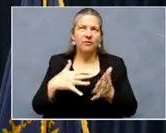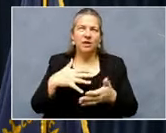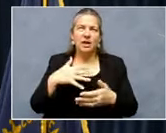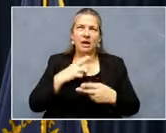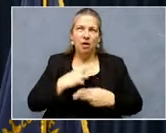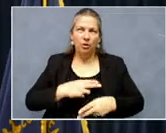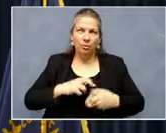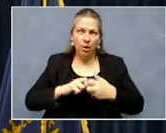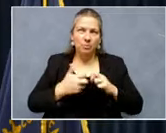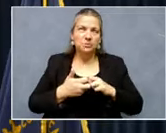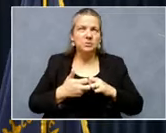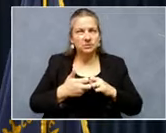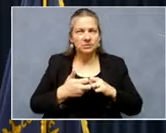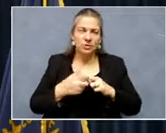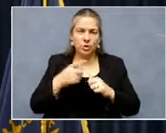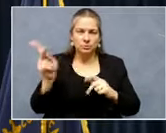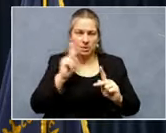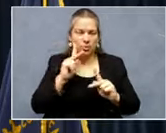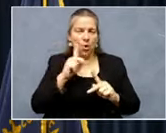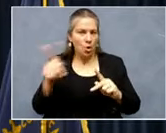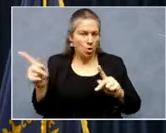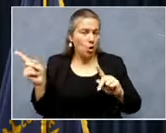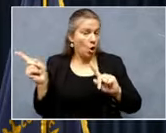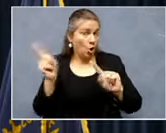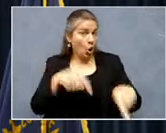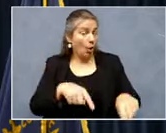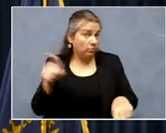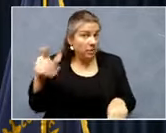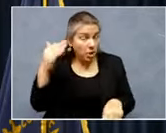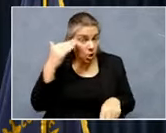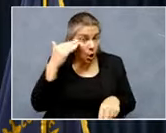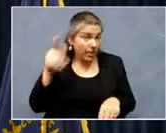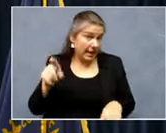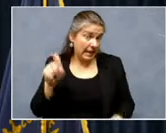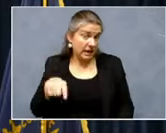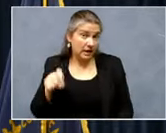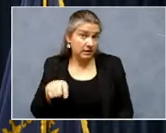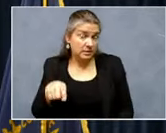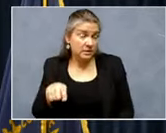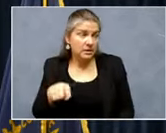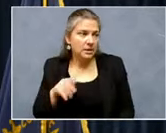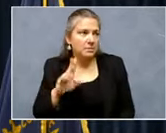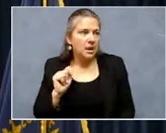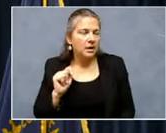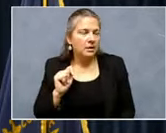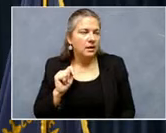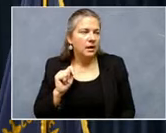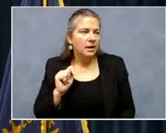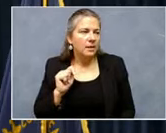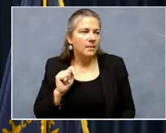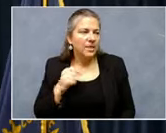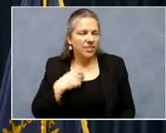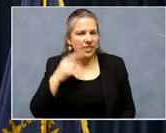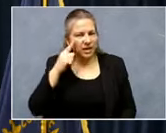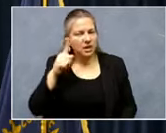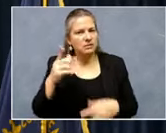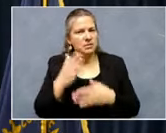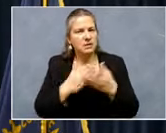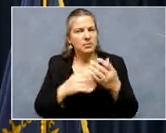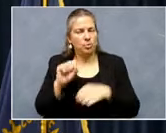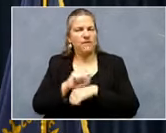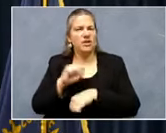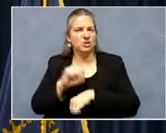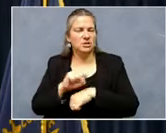think that, that those folks are going in, they know, uh, they need it, but certainly forward facing professions, I think we'll have